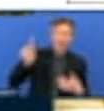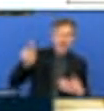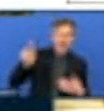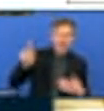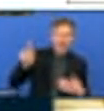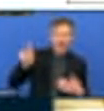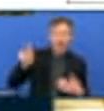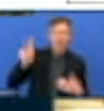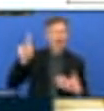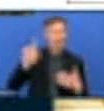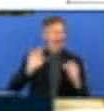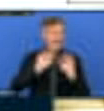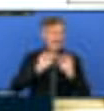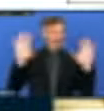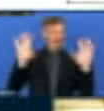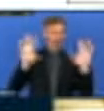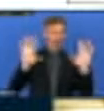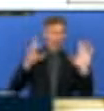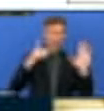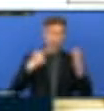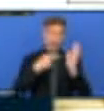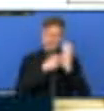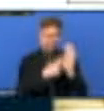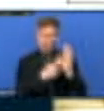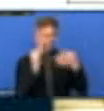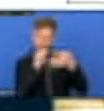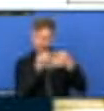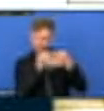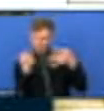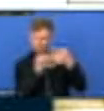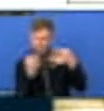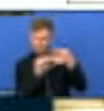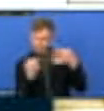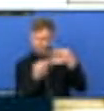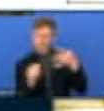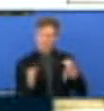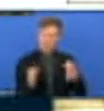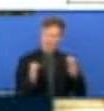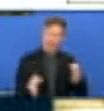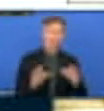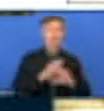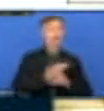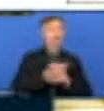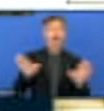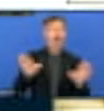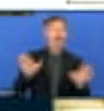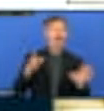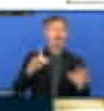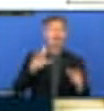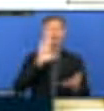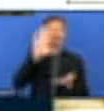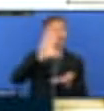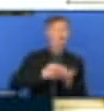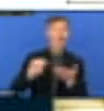that we can no longer just report as if we are reporting from the air, we now need to deepen it